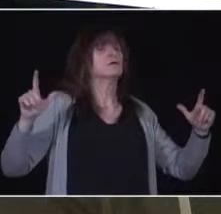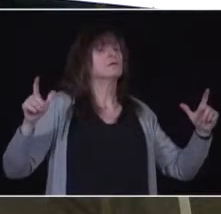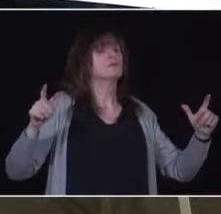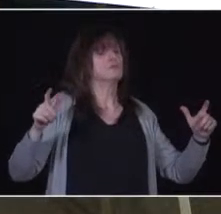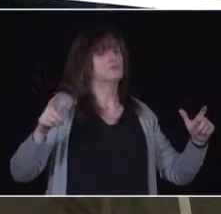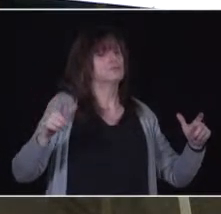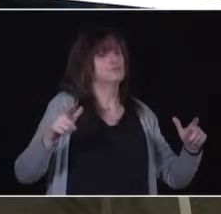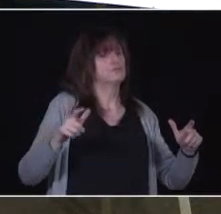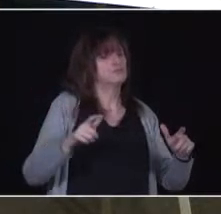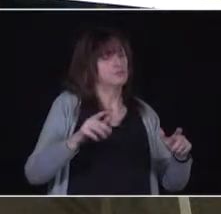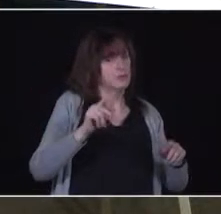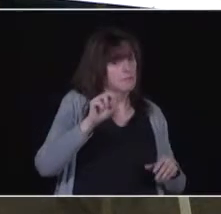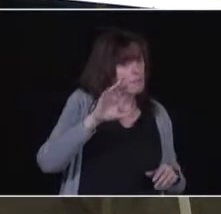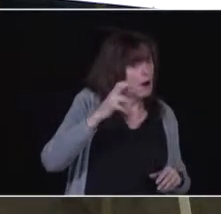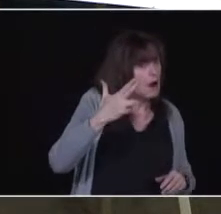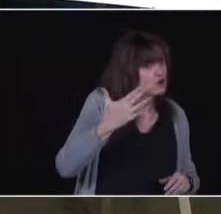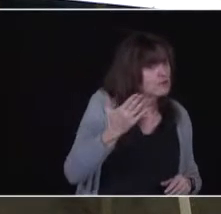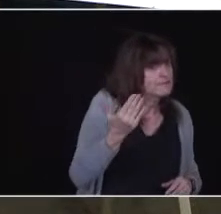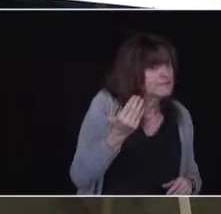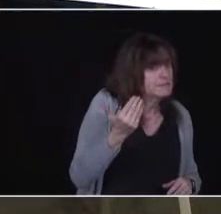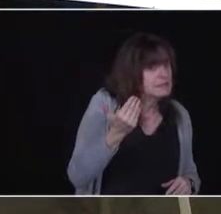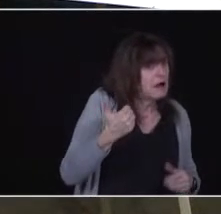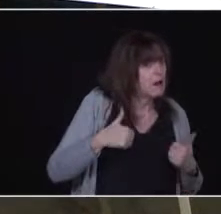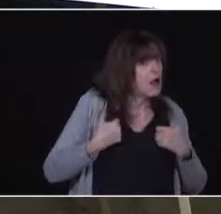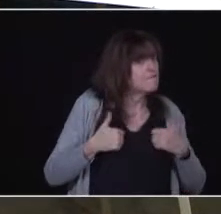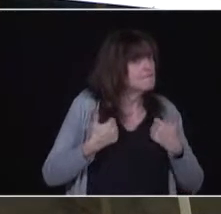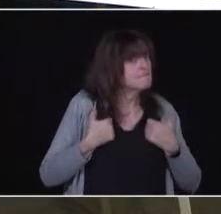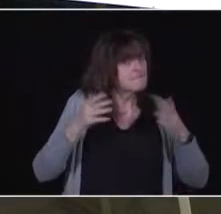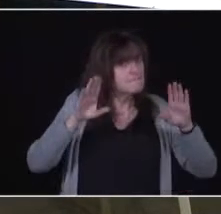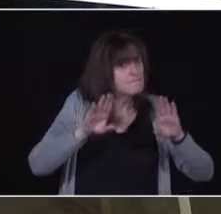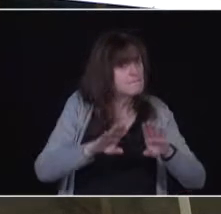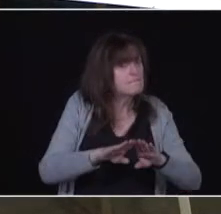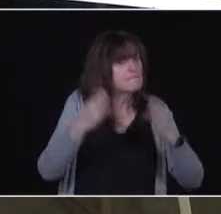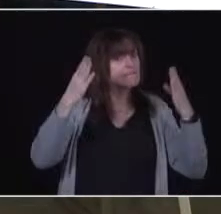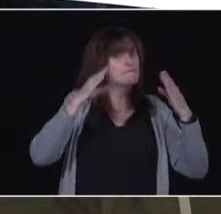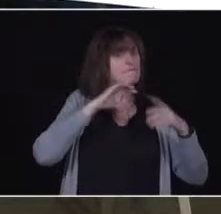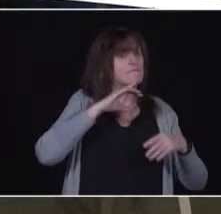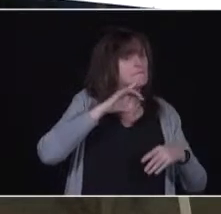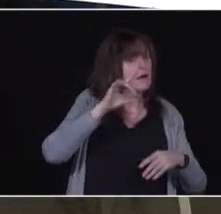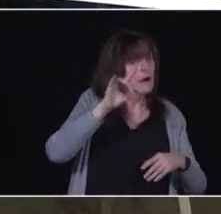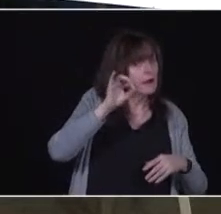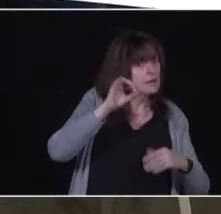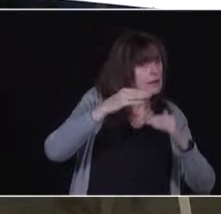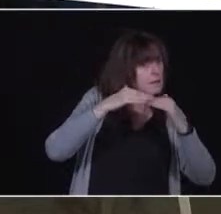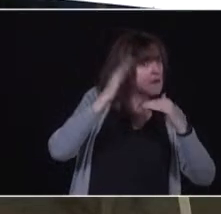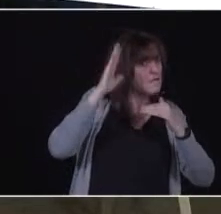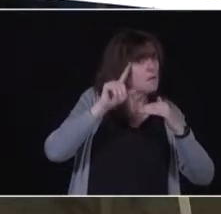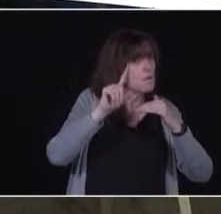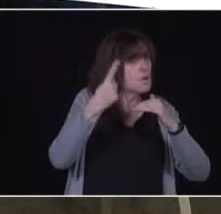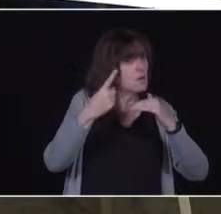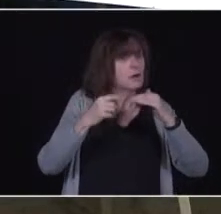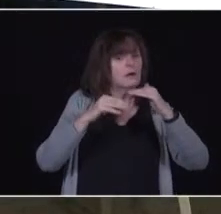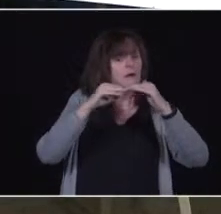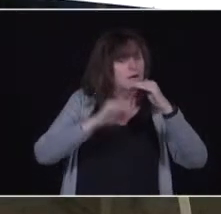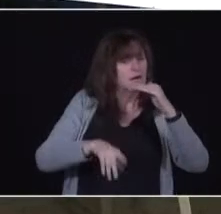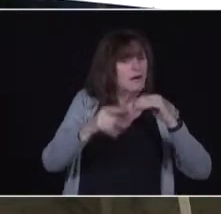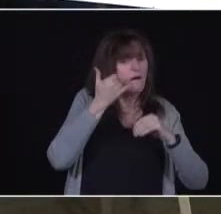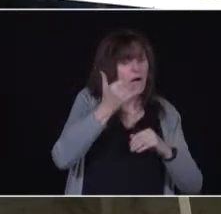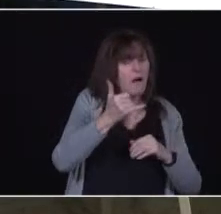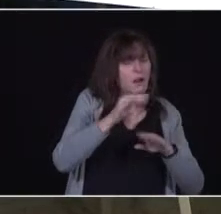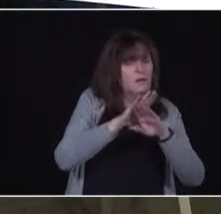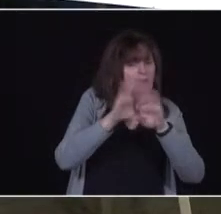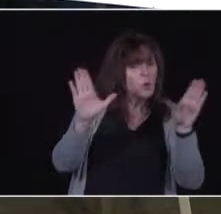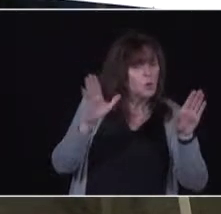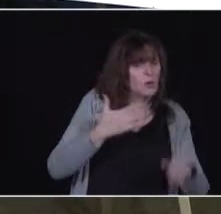on the 15th of March when we go live, unless you're 80 years old or older, unless you're the agent or a family member acting for somebody who's 80 years old or older,